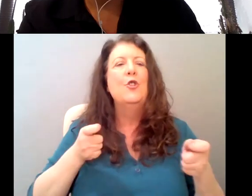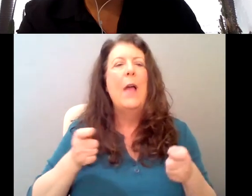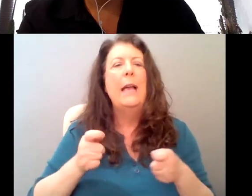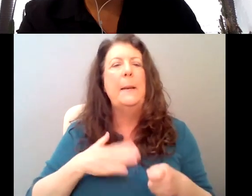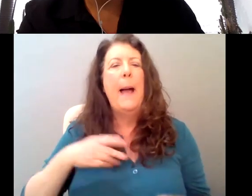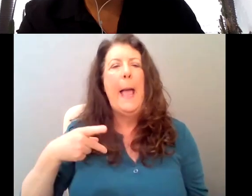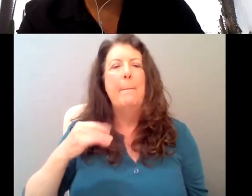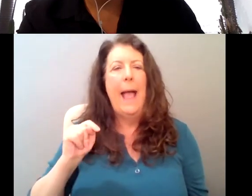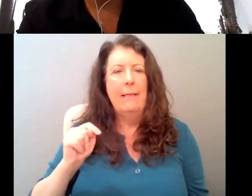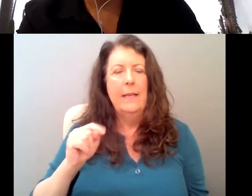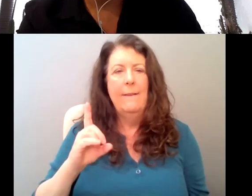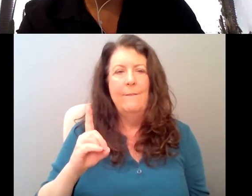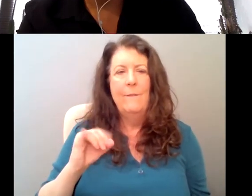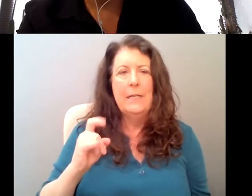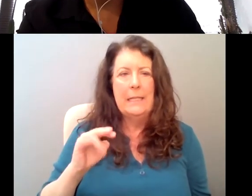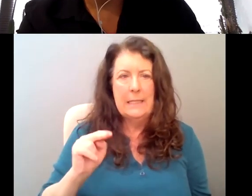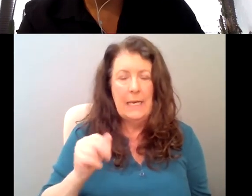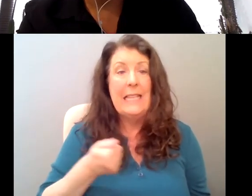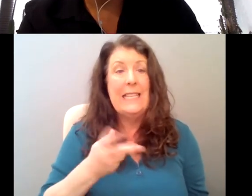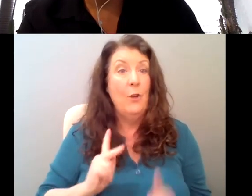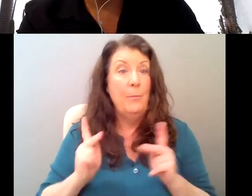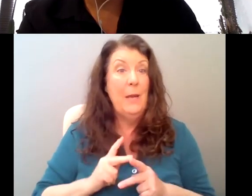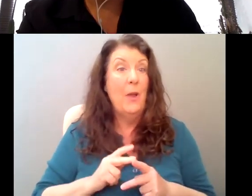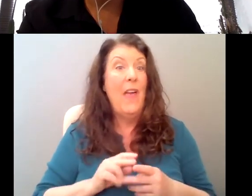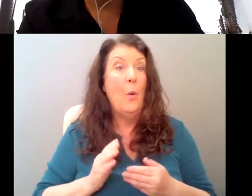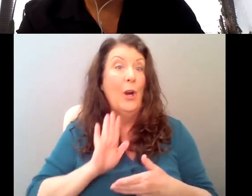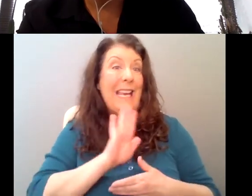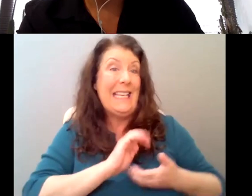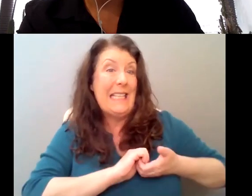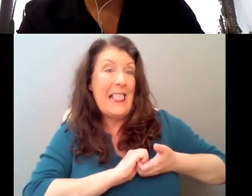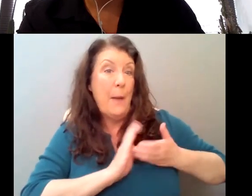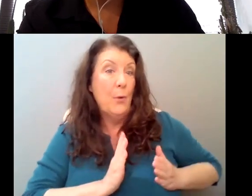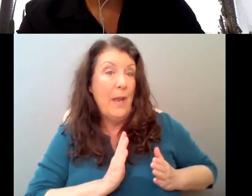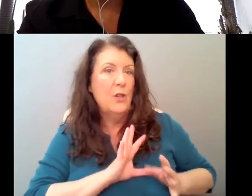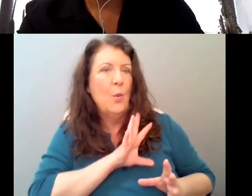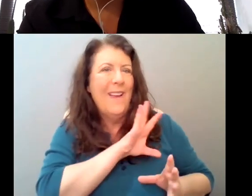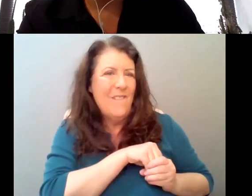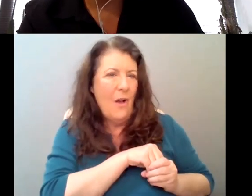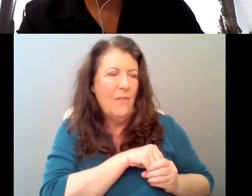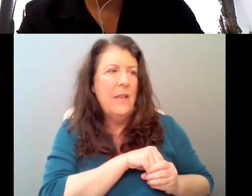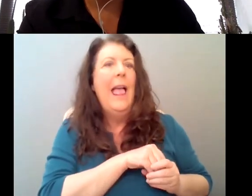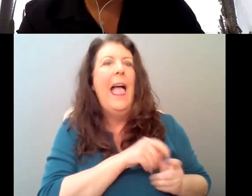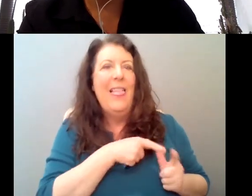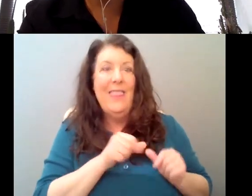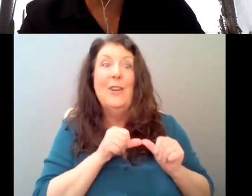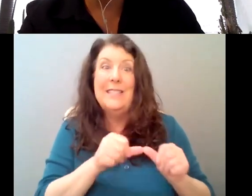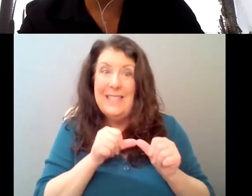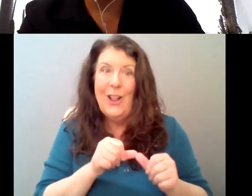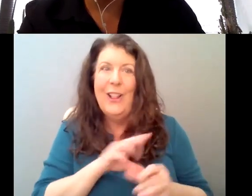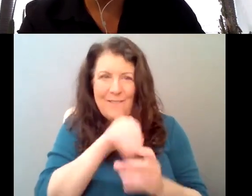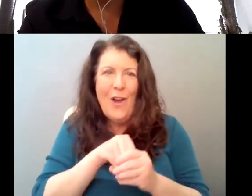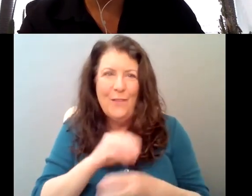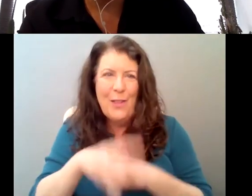um, a number of people that were his collaborators came into the mix and still are part of the world of Dickinson, like our DP and our